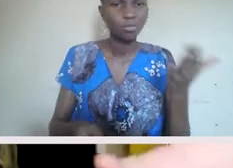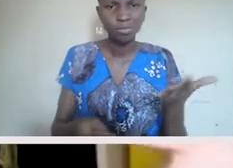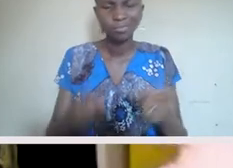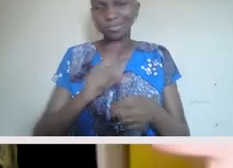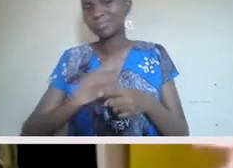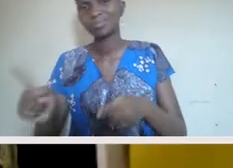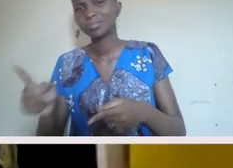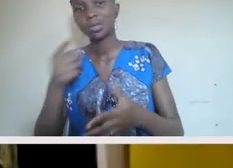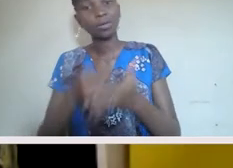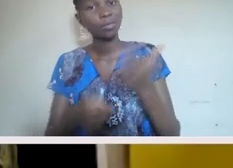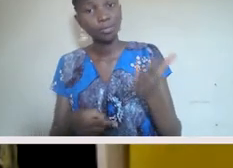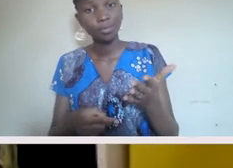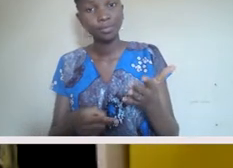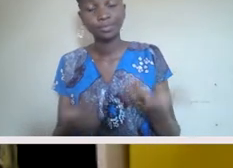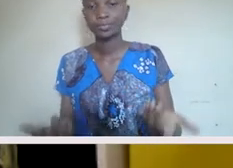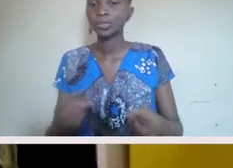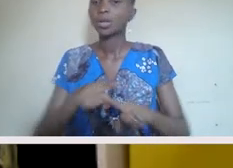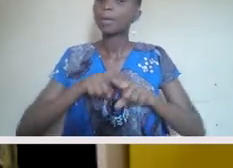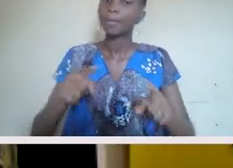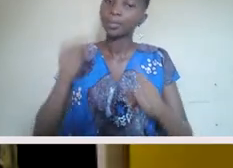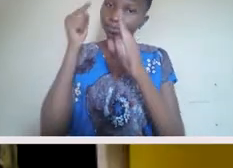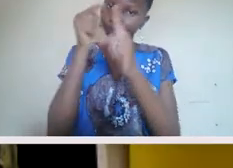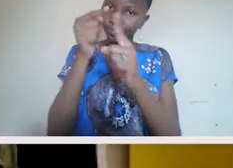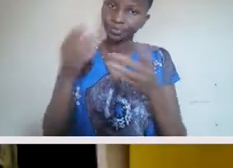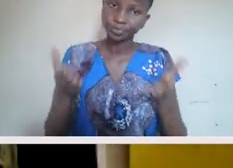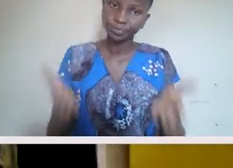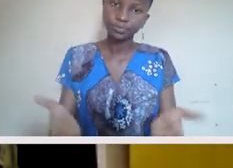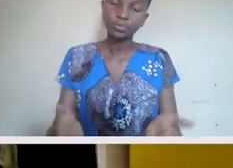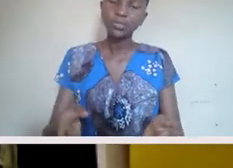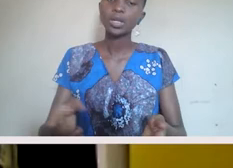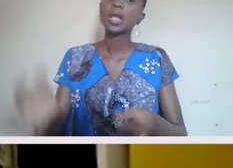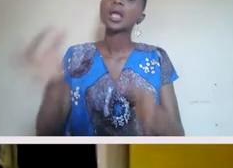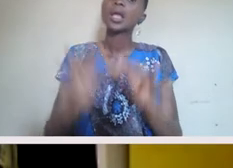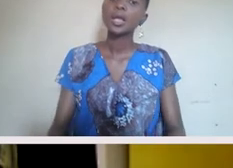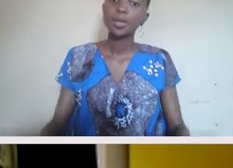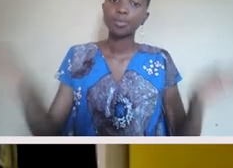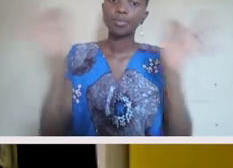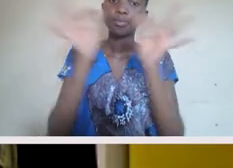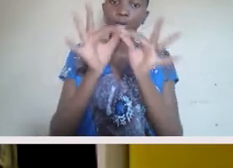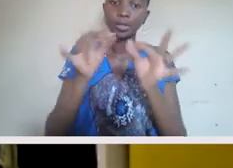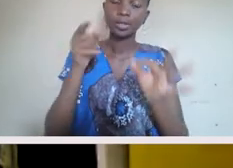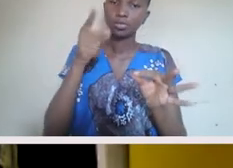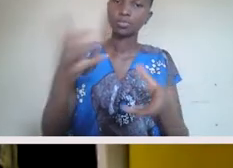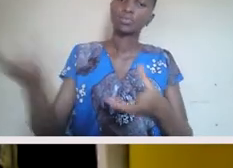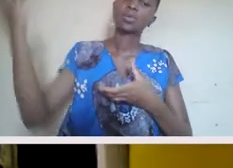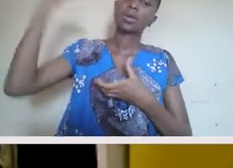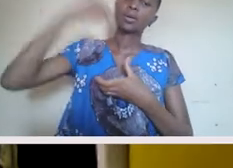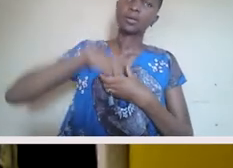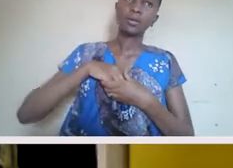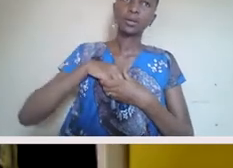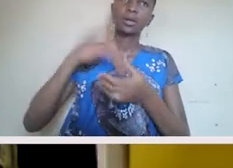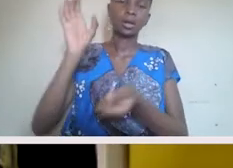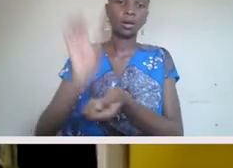give us something practical? Well, here's the thing. You have to internalize the decolonization so that you